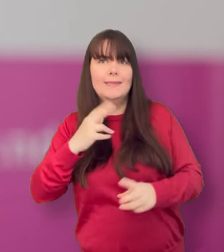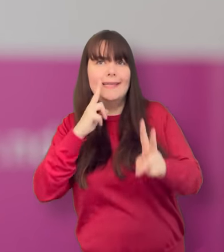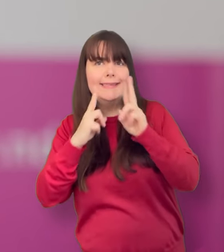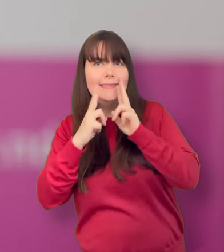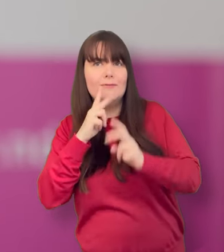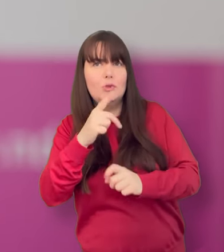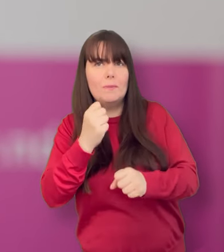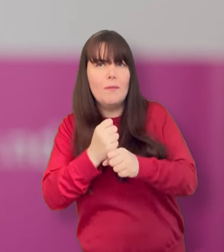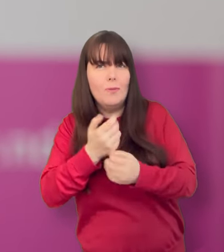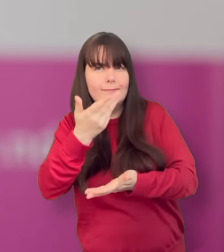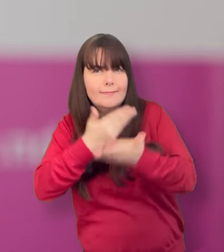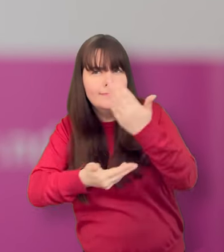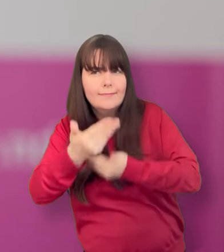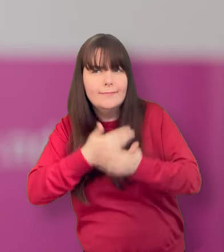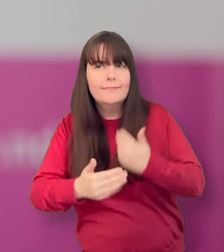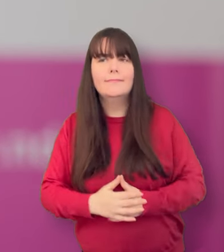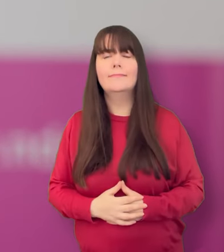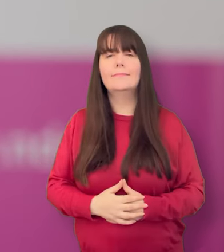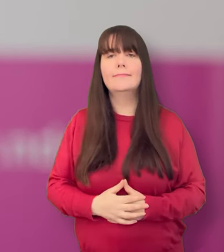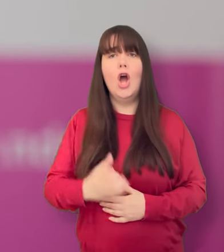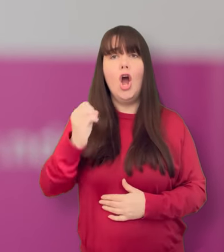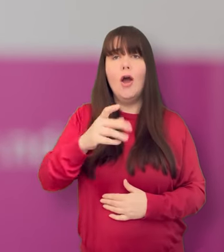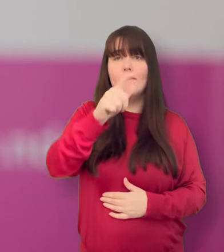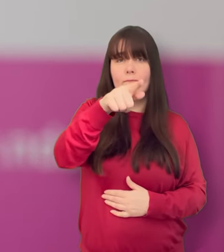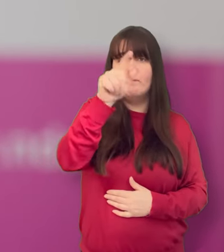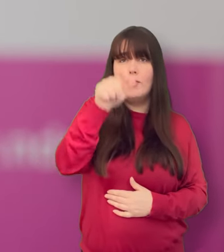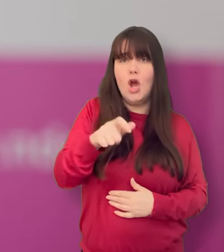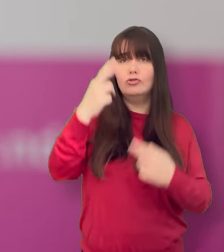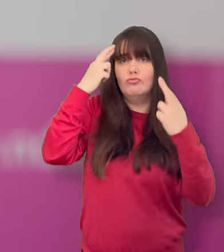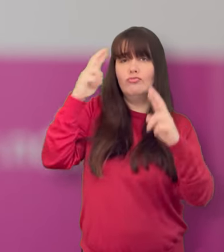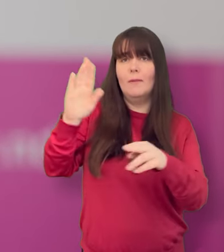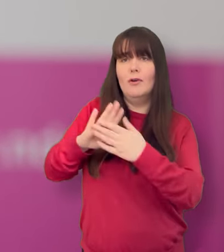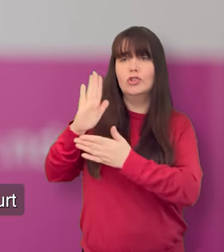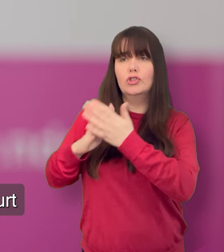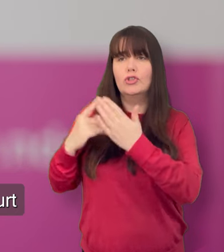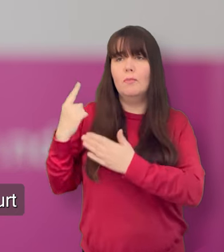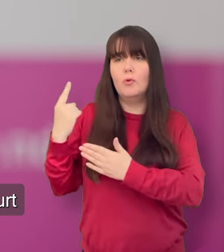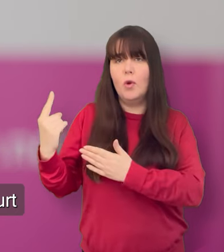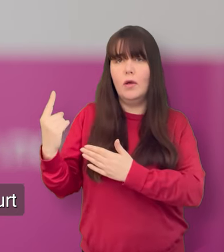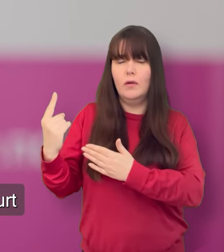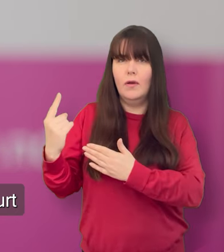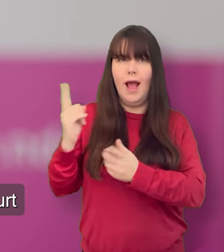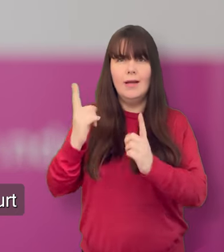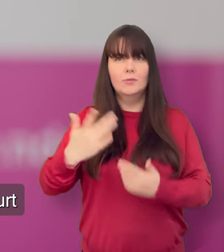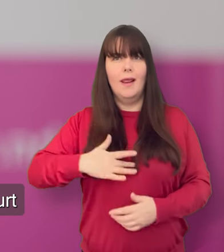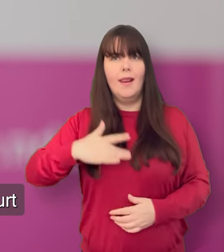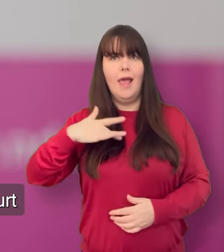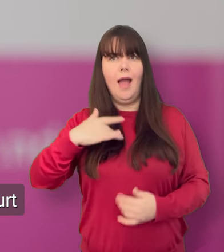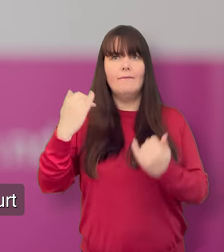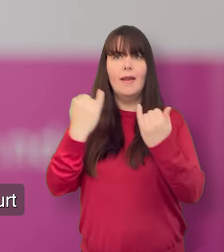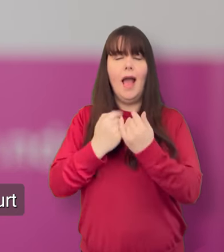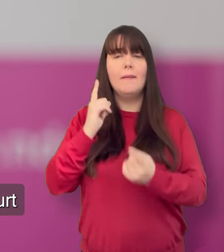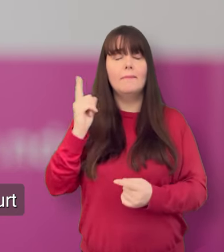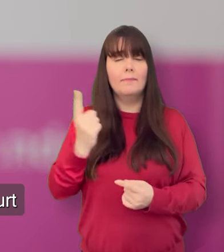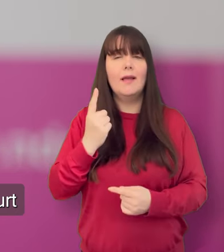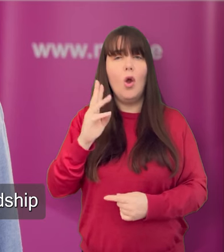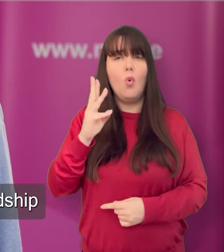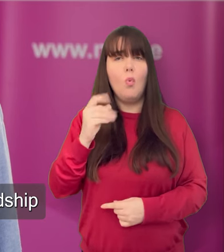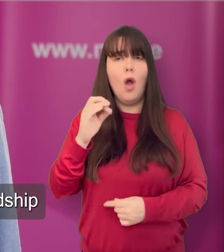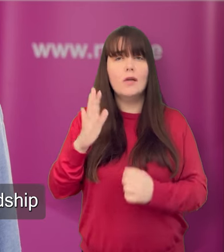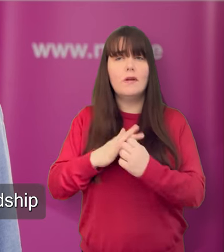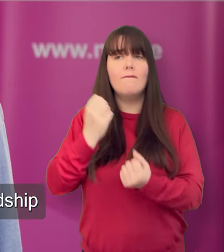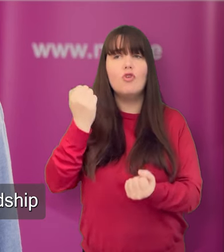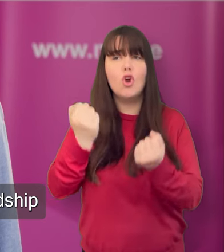They would like to interview you or the person you represent to find out about life as a ward of court